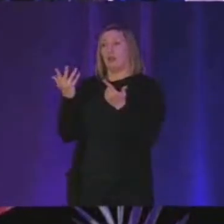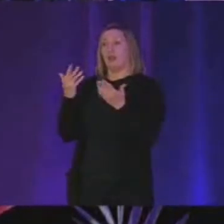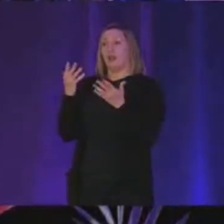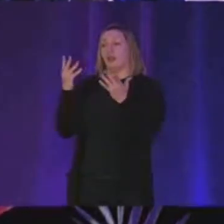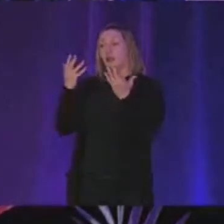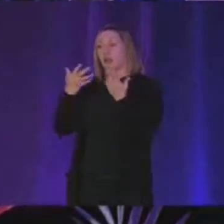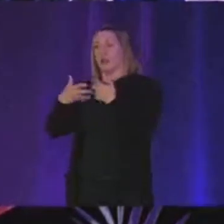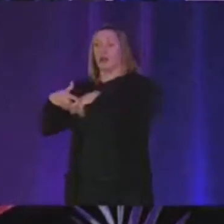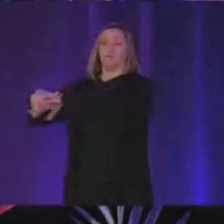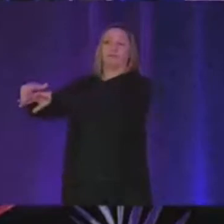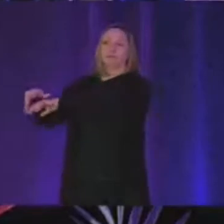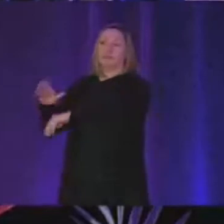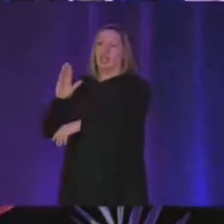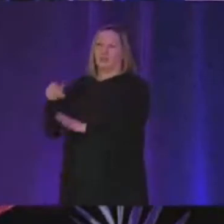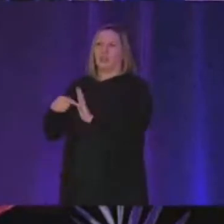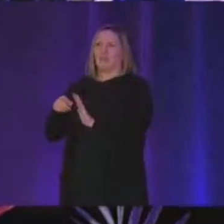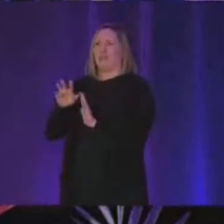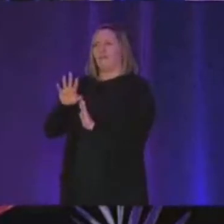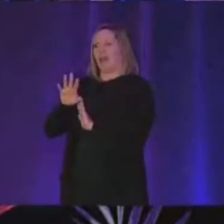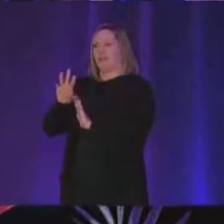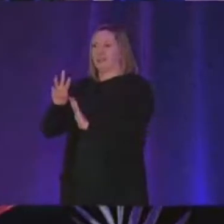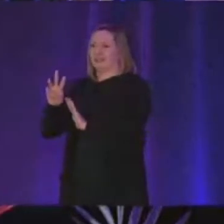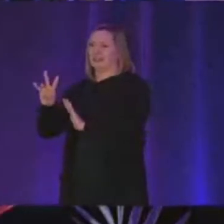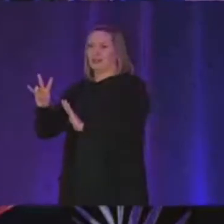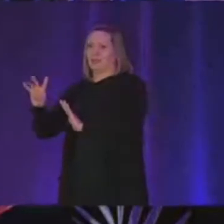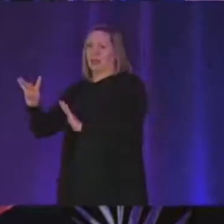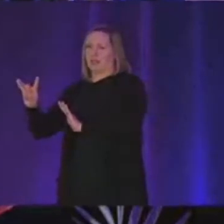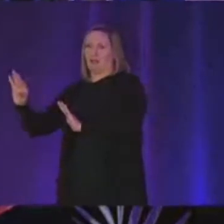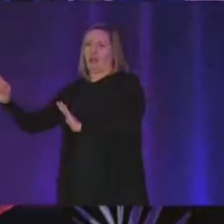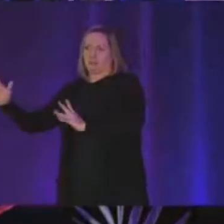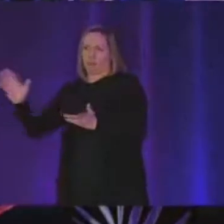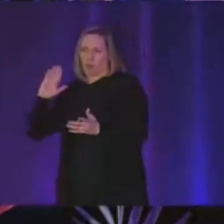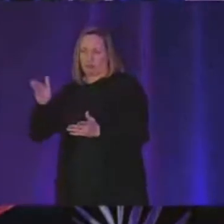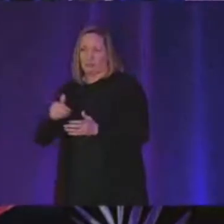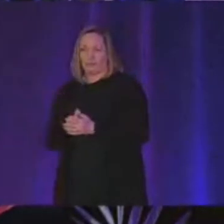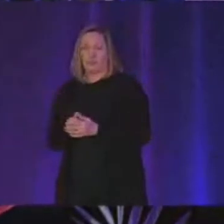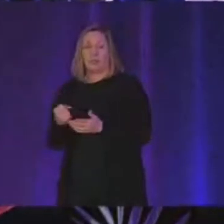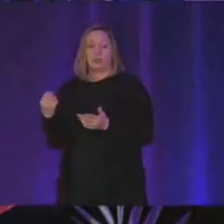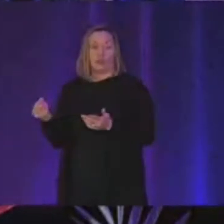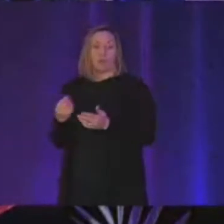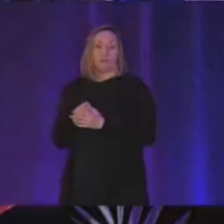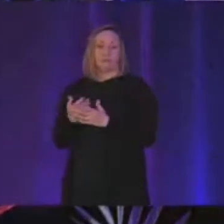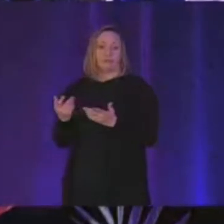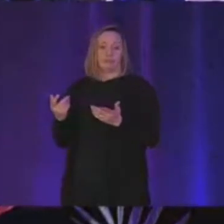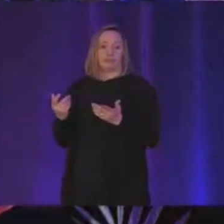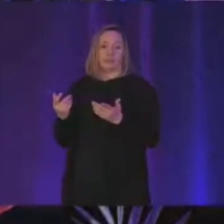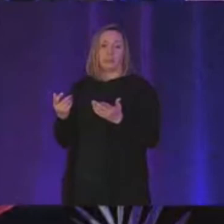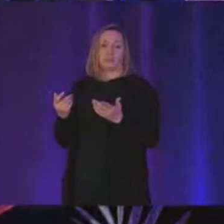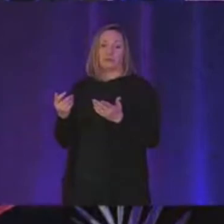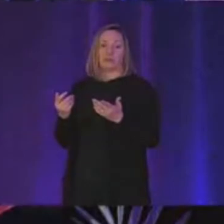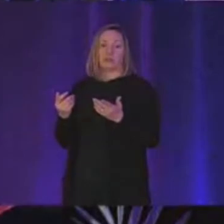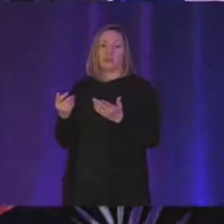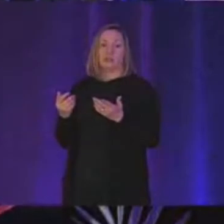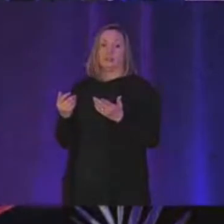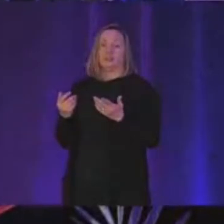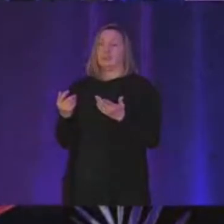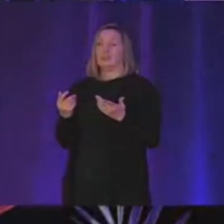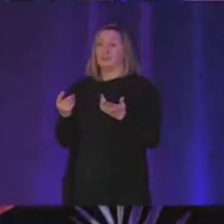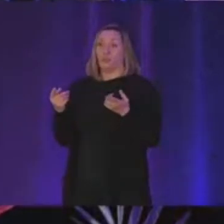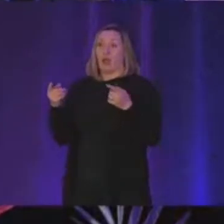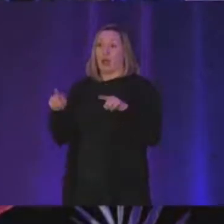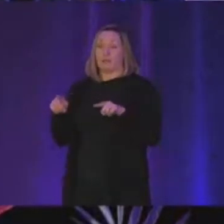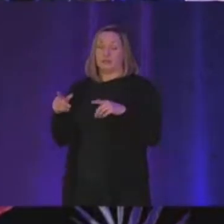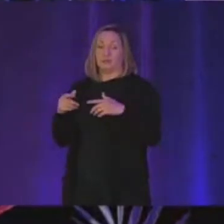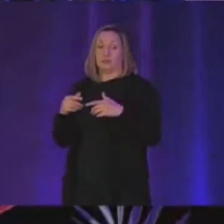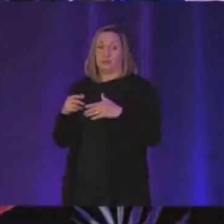everything and at some point it's going to give you like five six seven eight and nine and so the the consequences of this